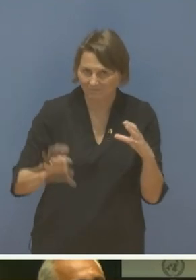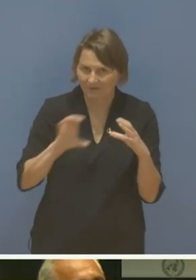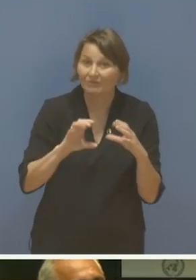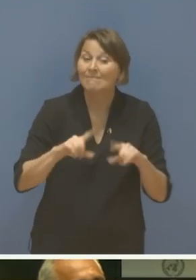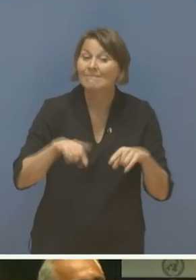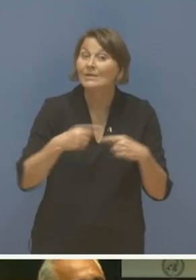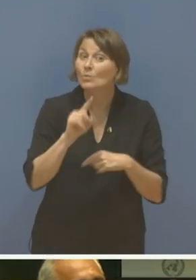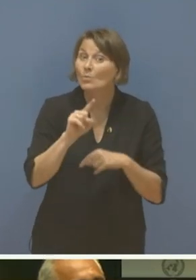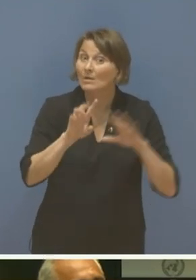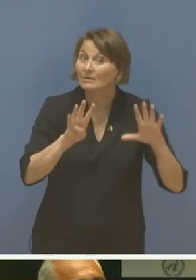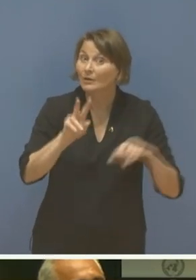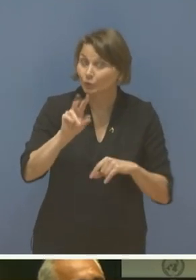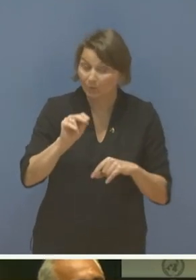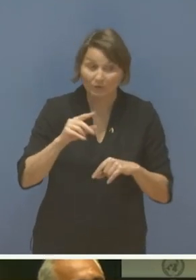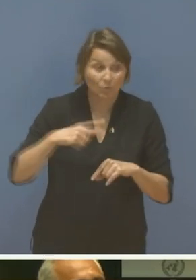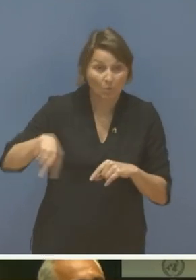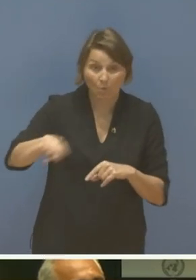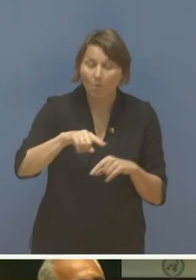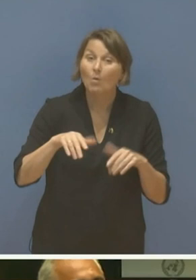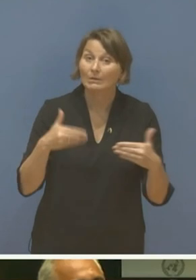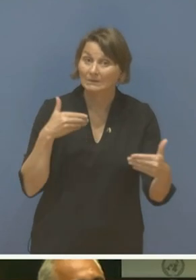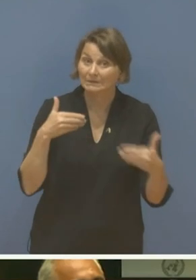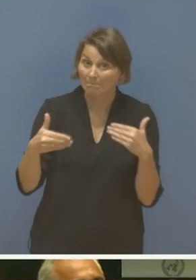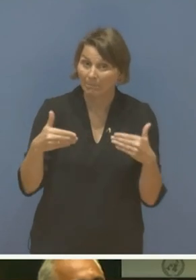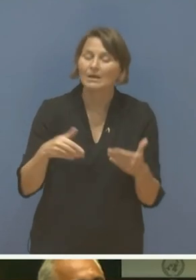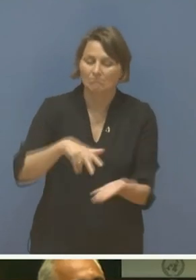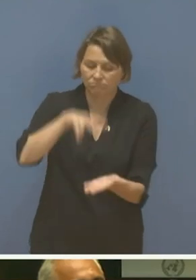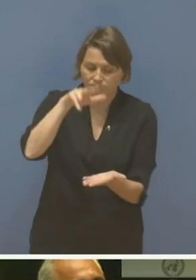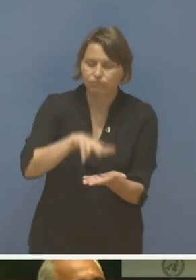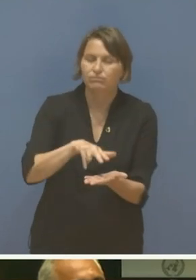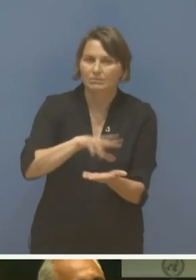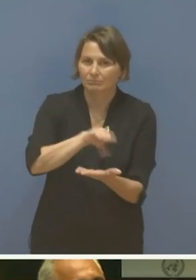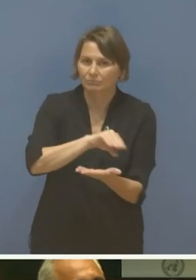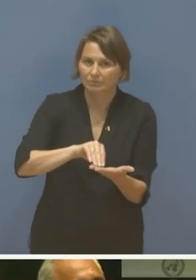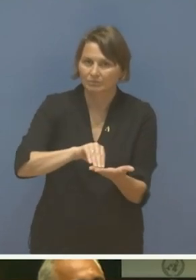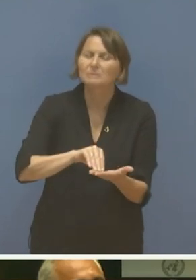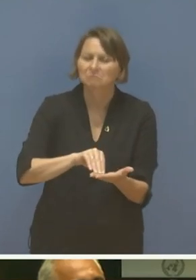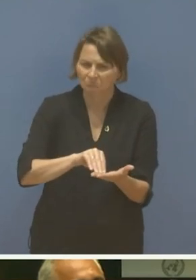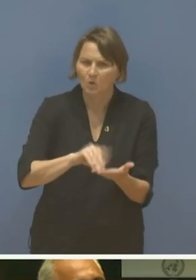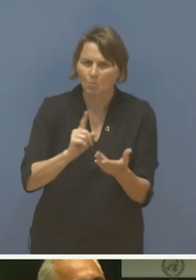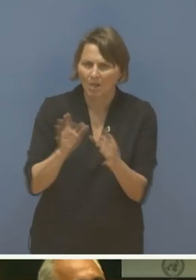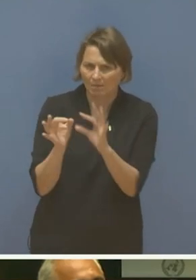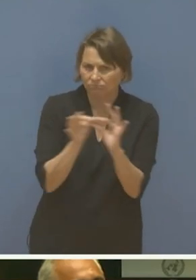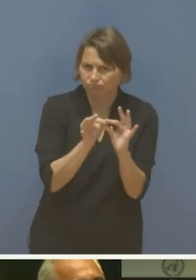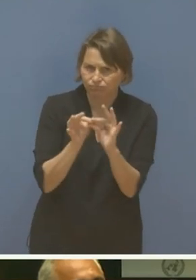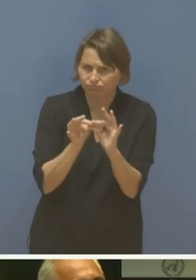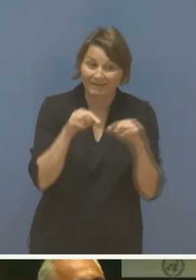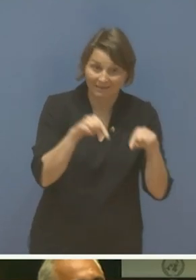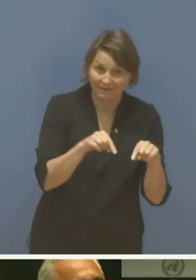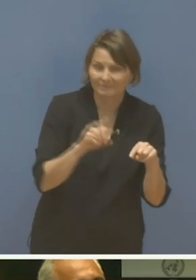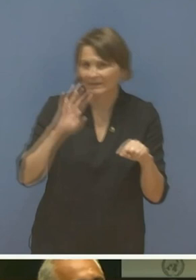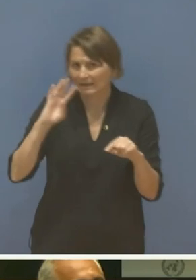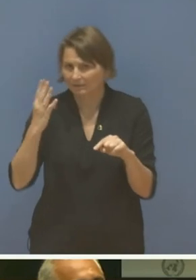the Assembly adopted a resolution promoting collaboration between it and the Council. Here I would like to